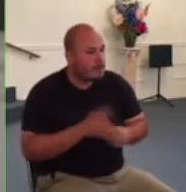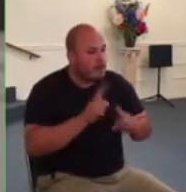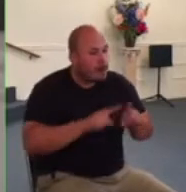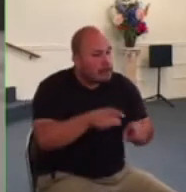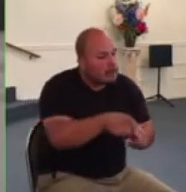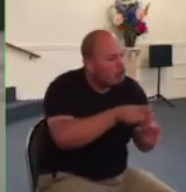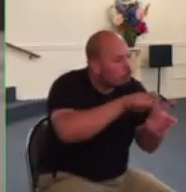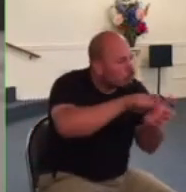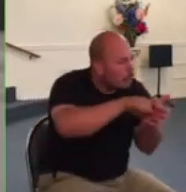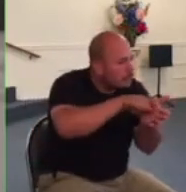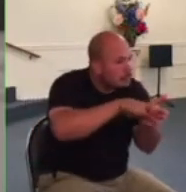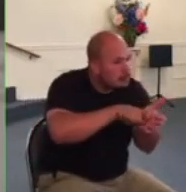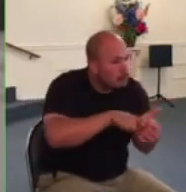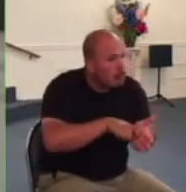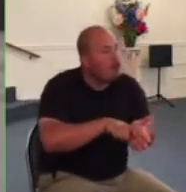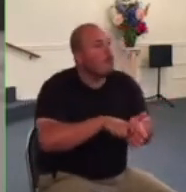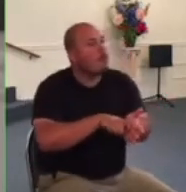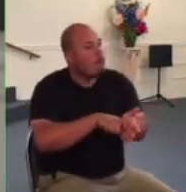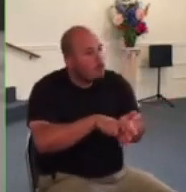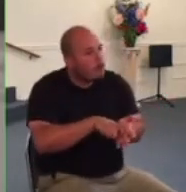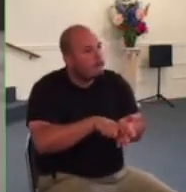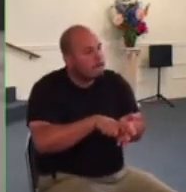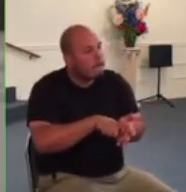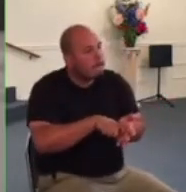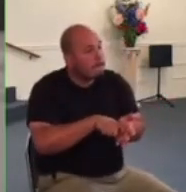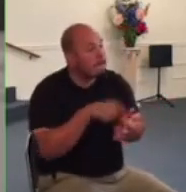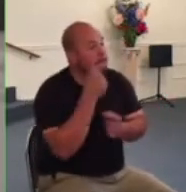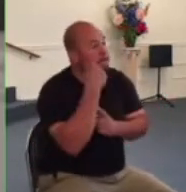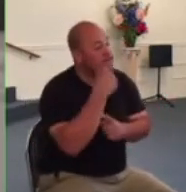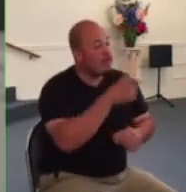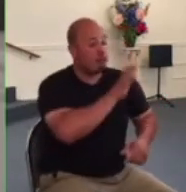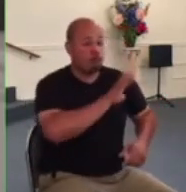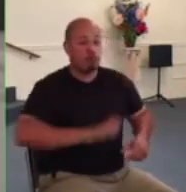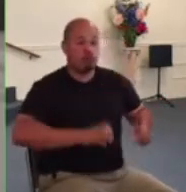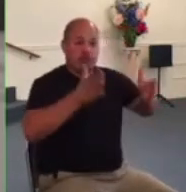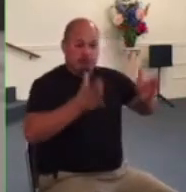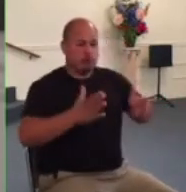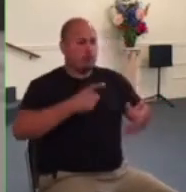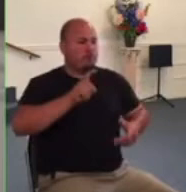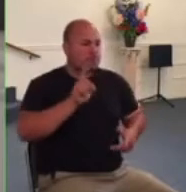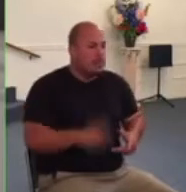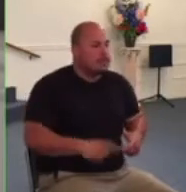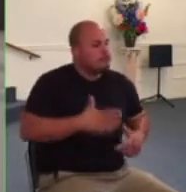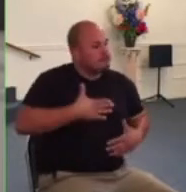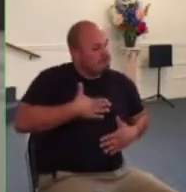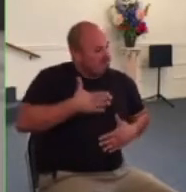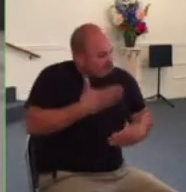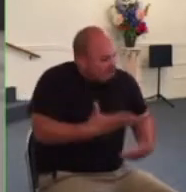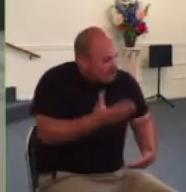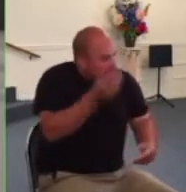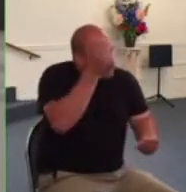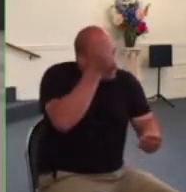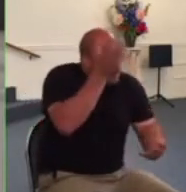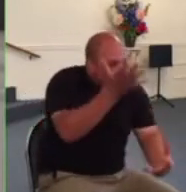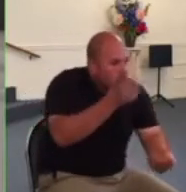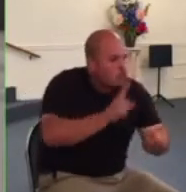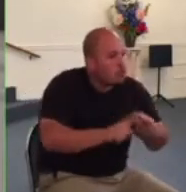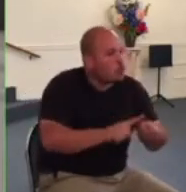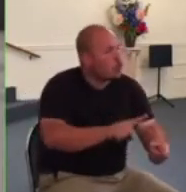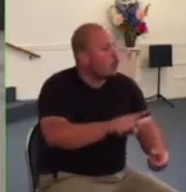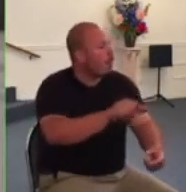governing authorities he has placed over us and we're to submit to them because the governing authorities are established